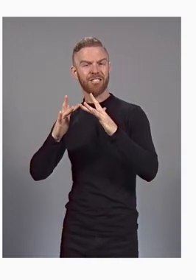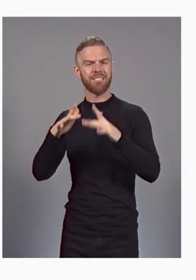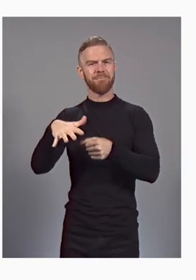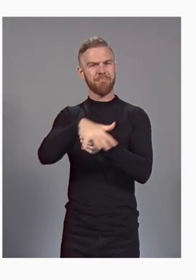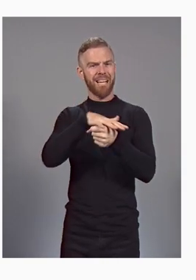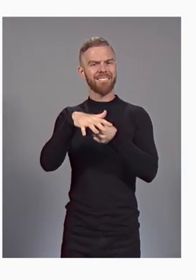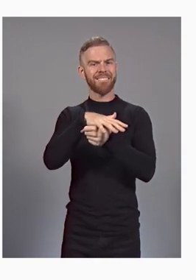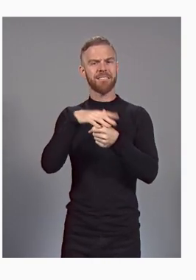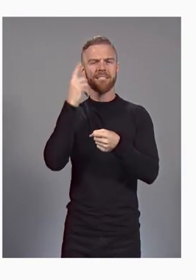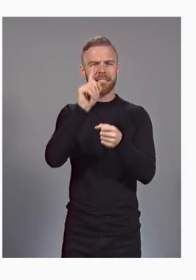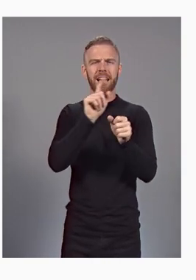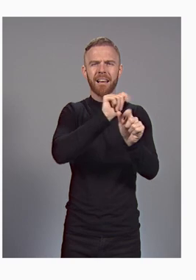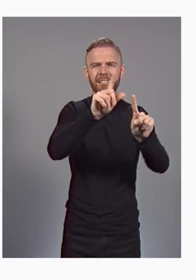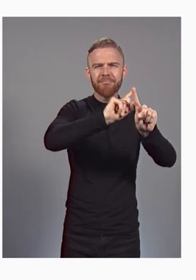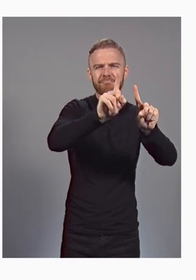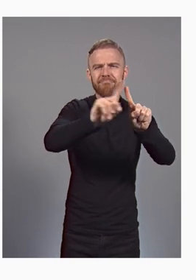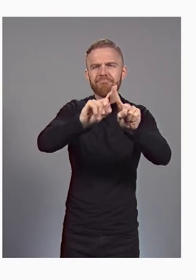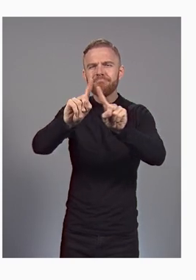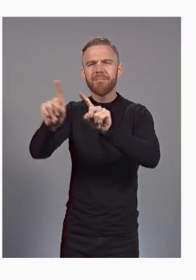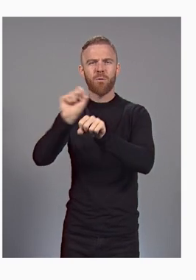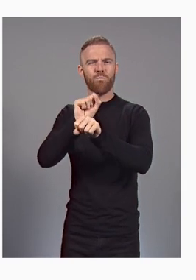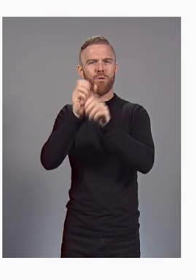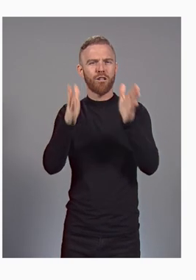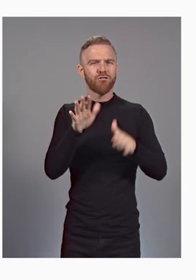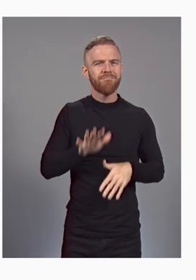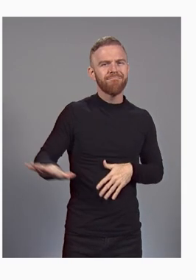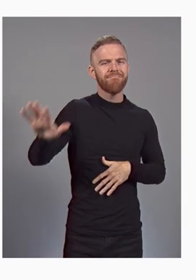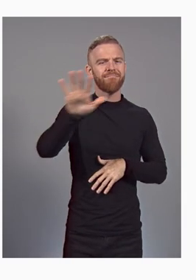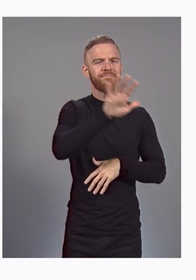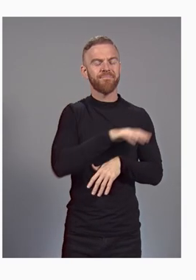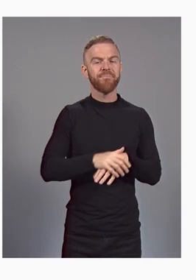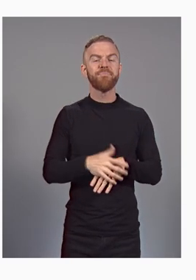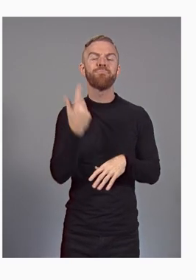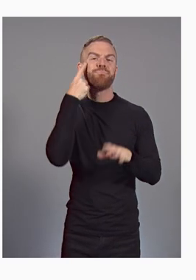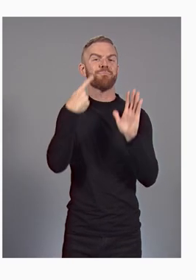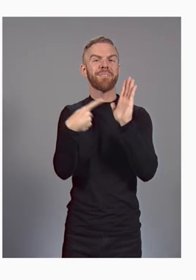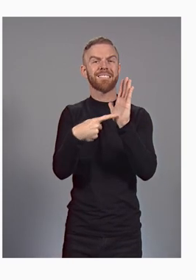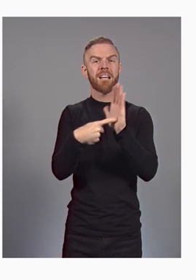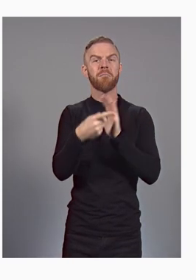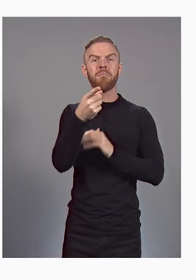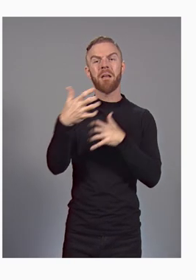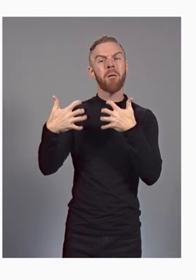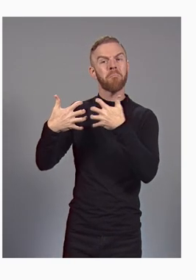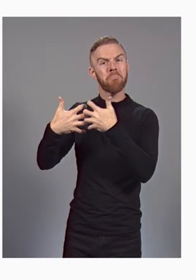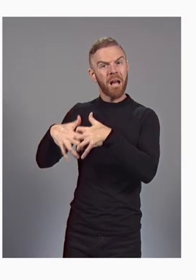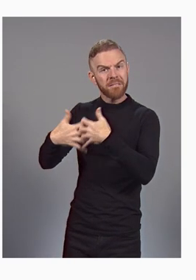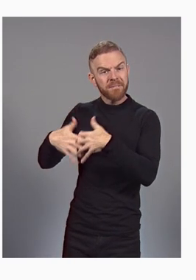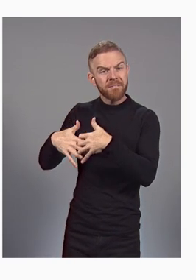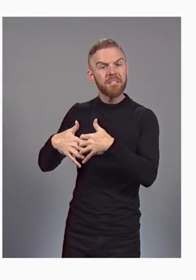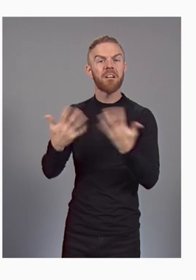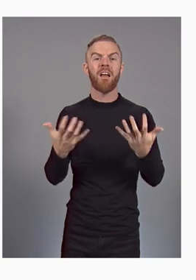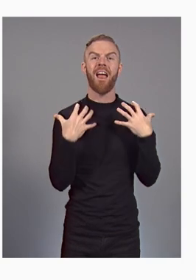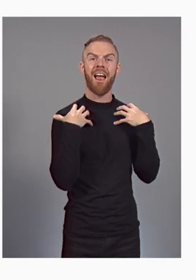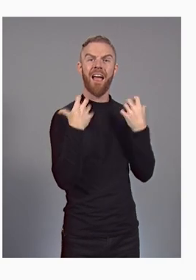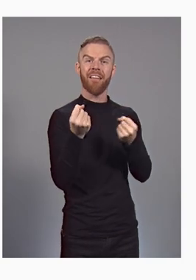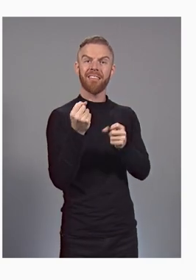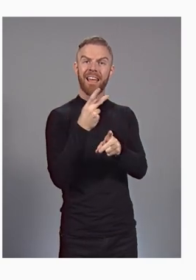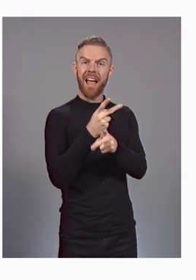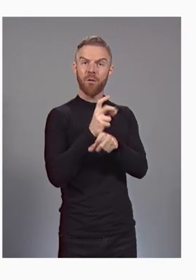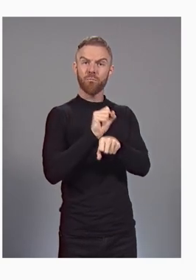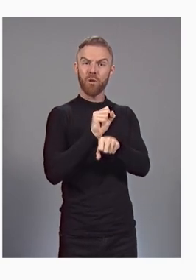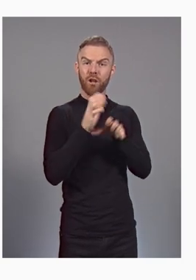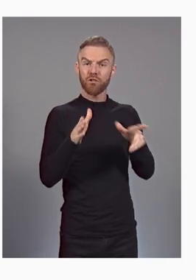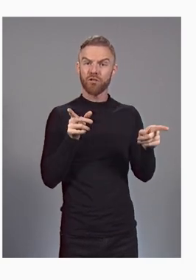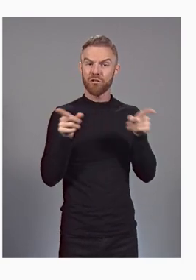digital spaces for every type of employee. For example, manufacturing or healthcare